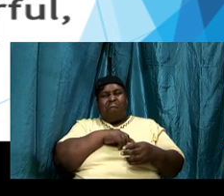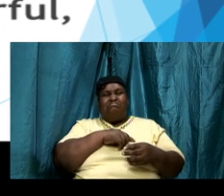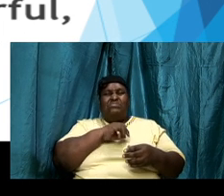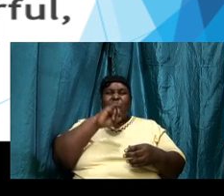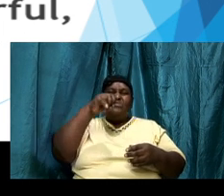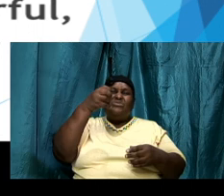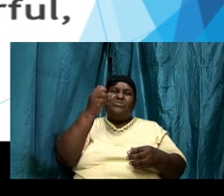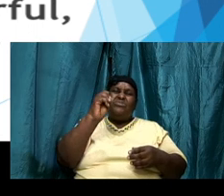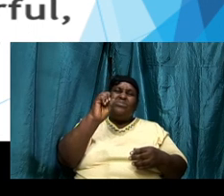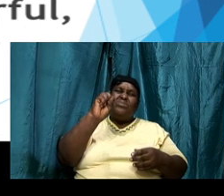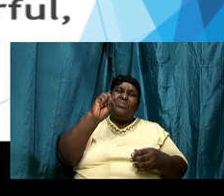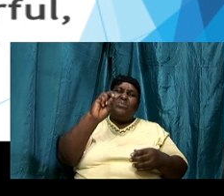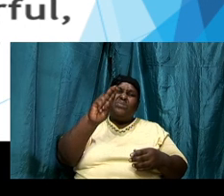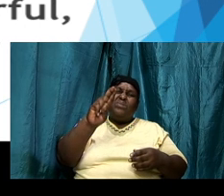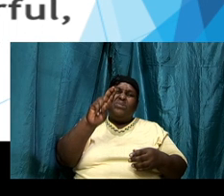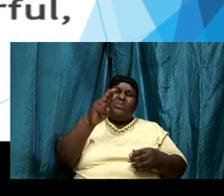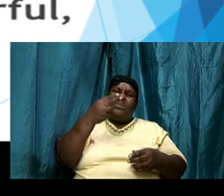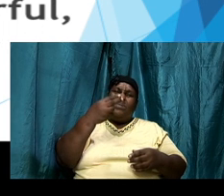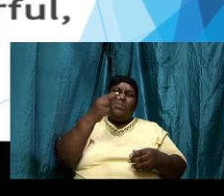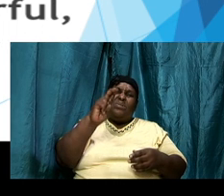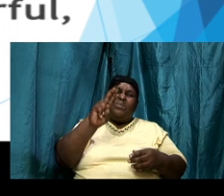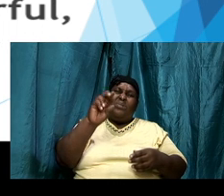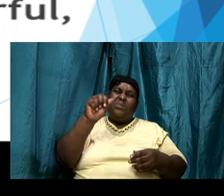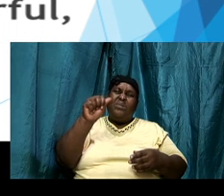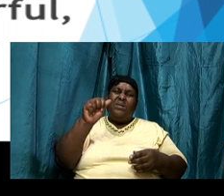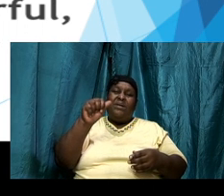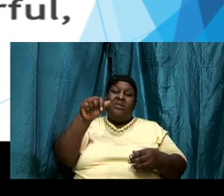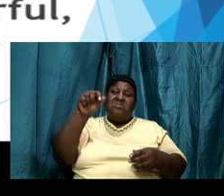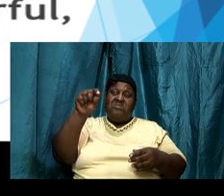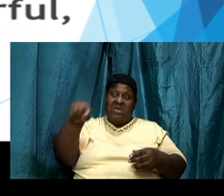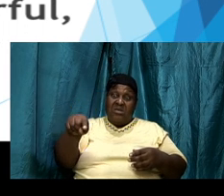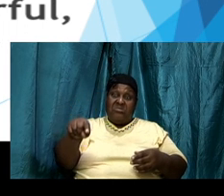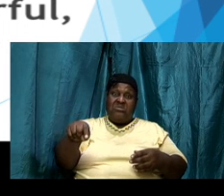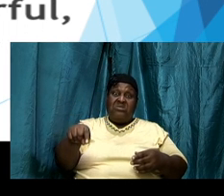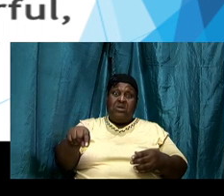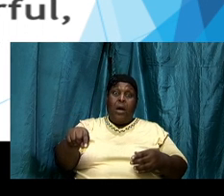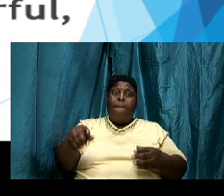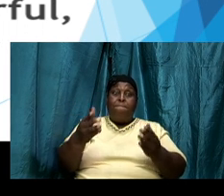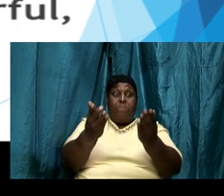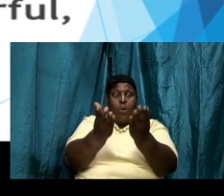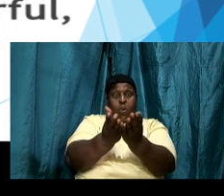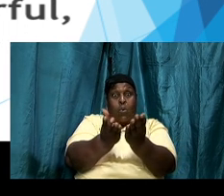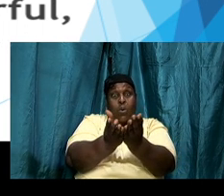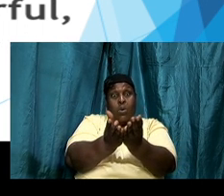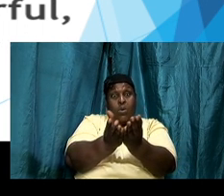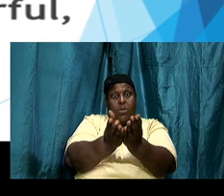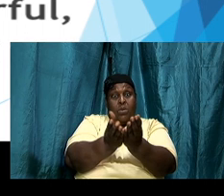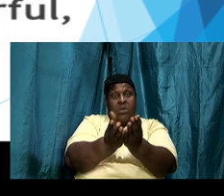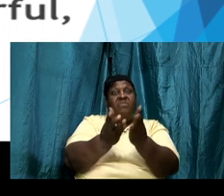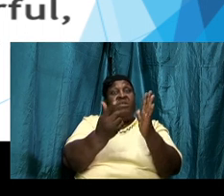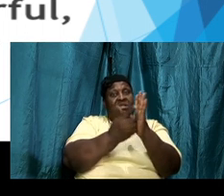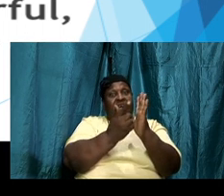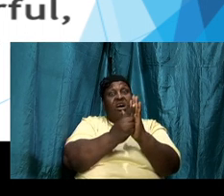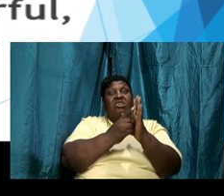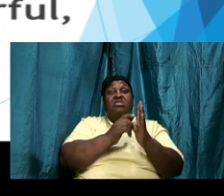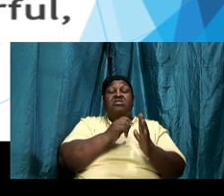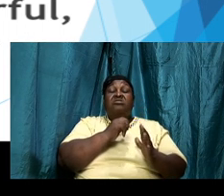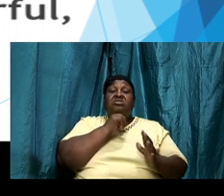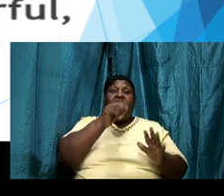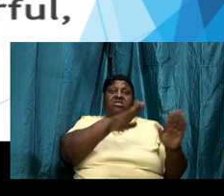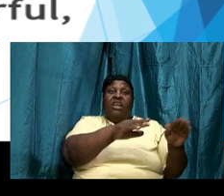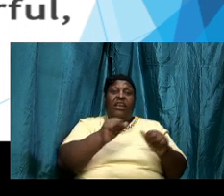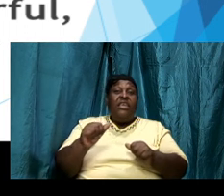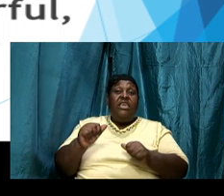says this book of the law shall not depart from your mouth but you